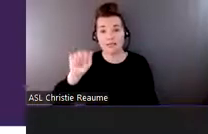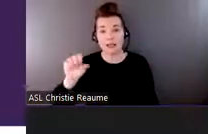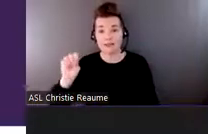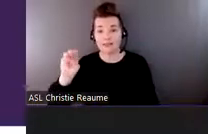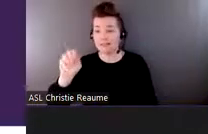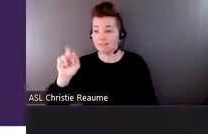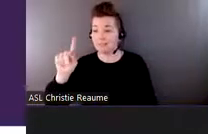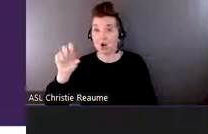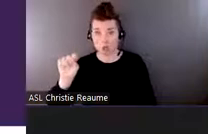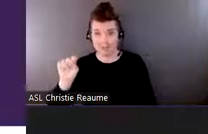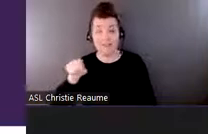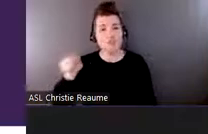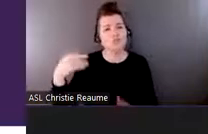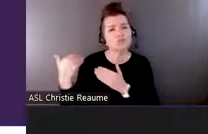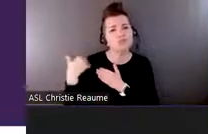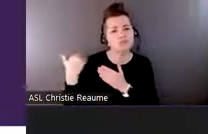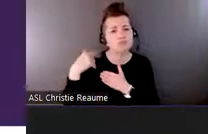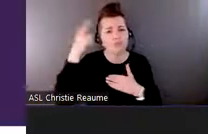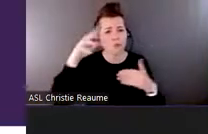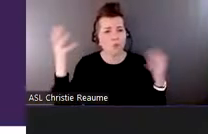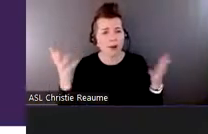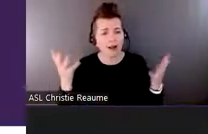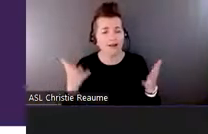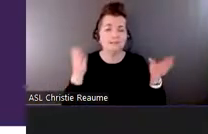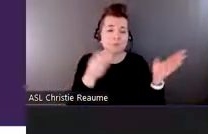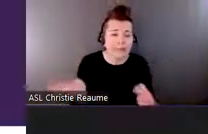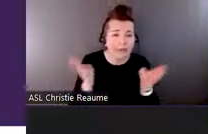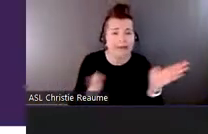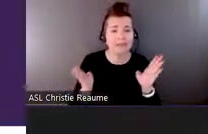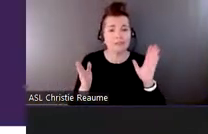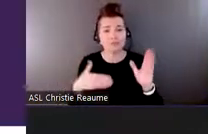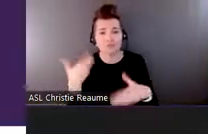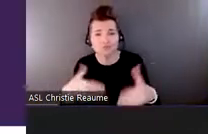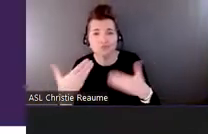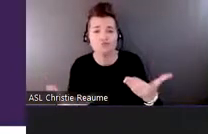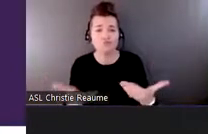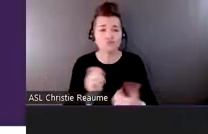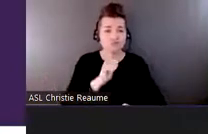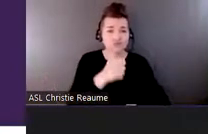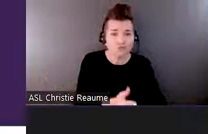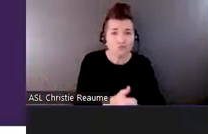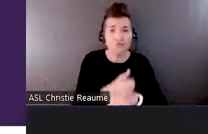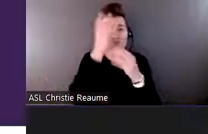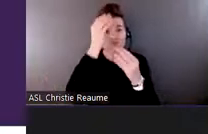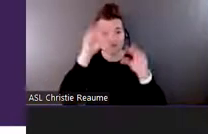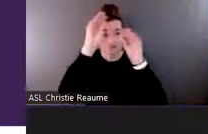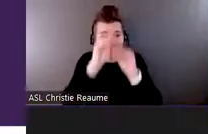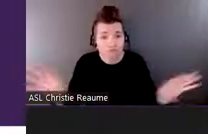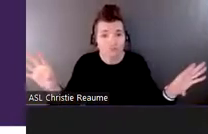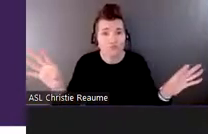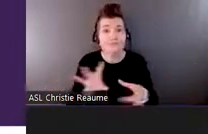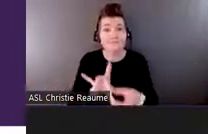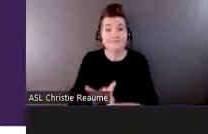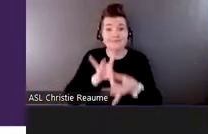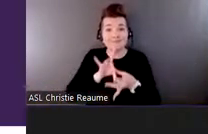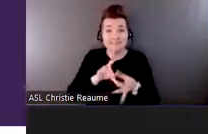responsible for the planning, planning methodology, implementation, and dissemination of key findings from